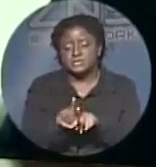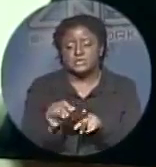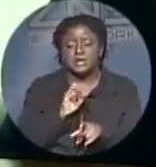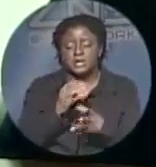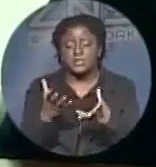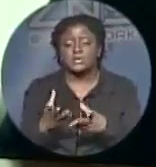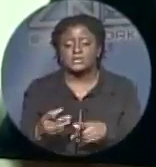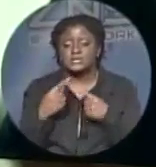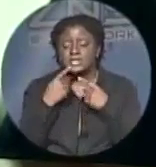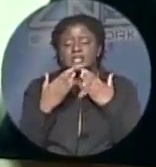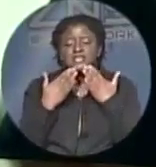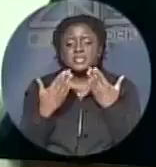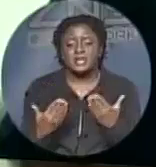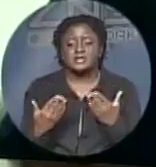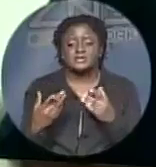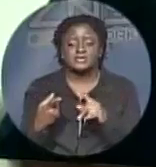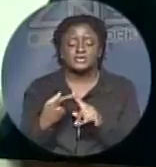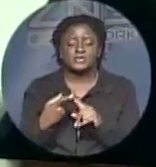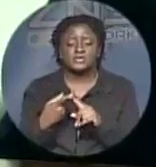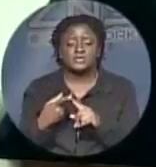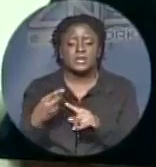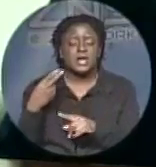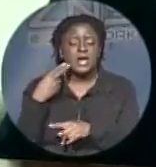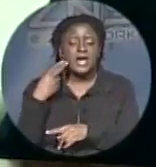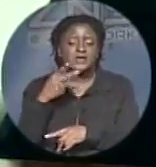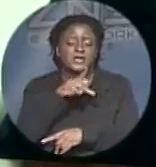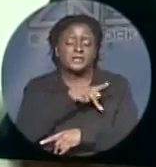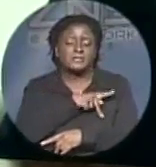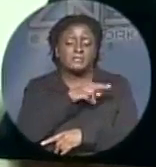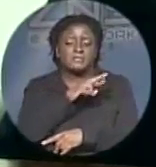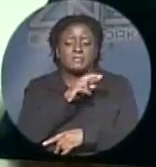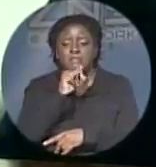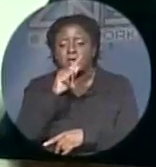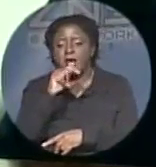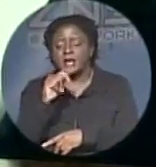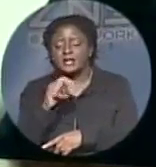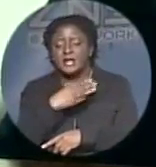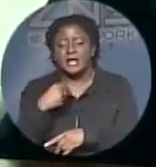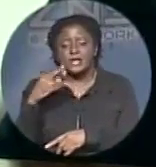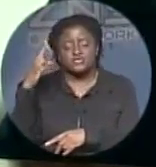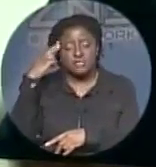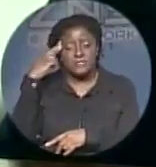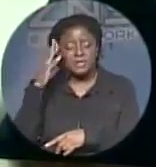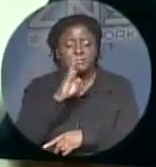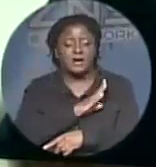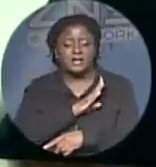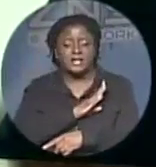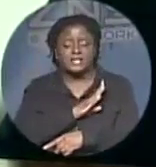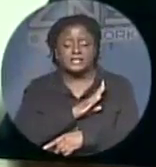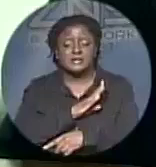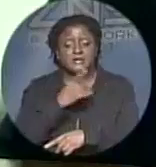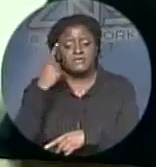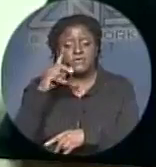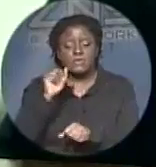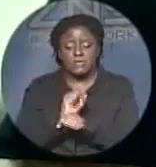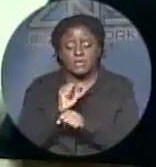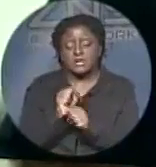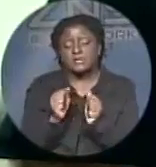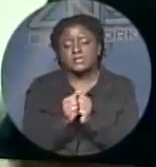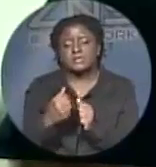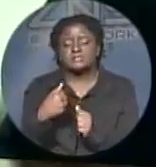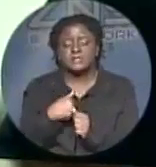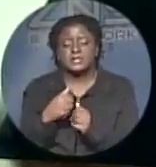Harriet Pratt and Robert Bartlett for working with me. They could have easily